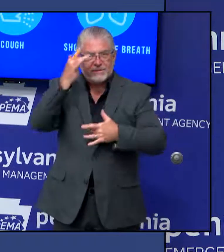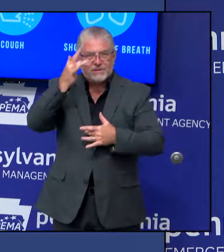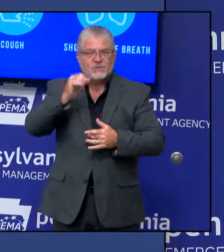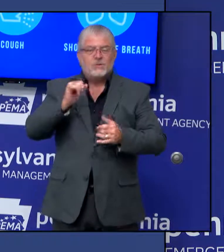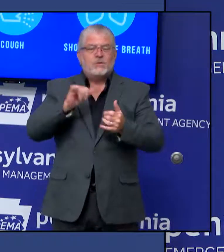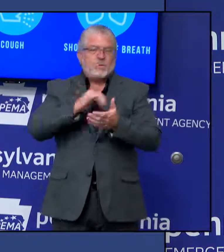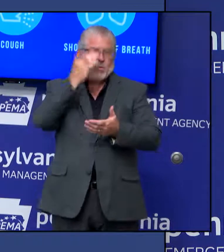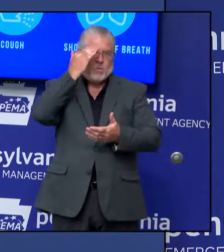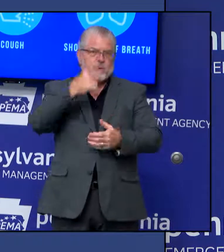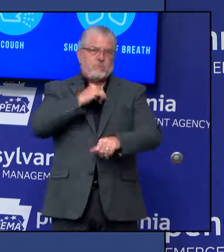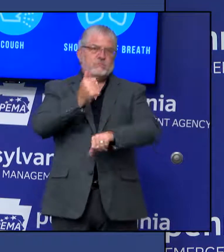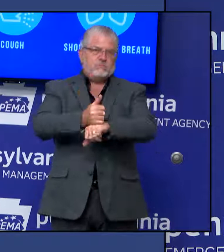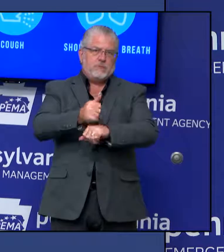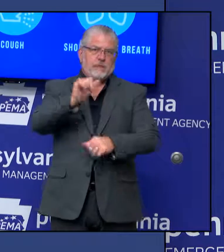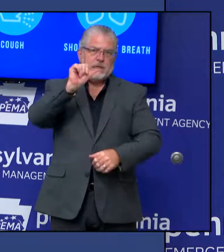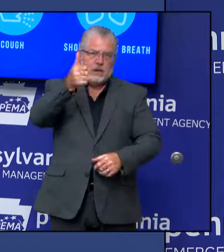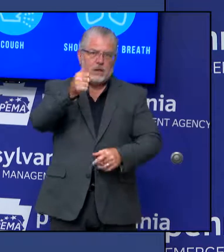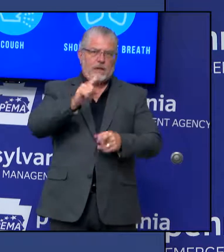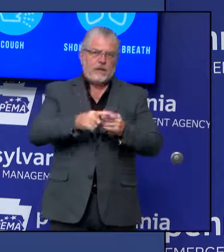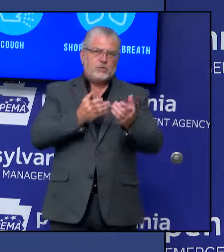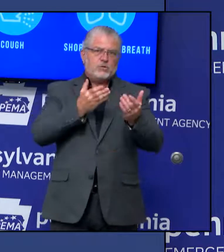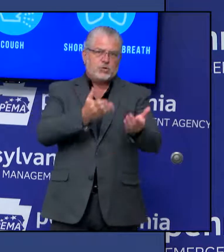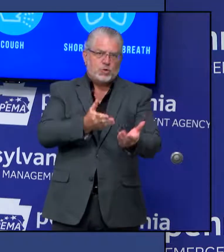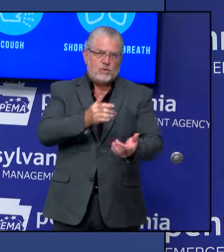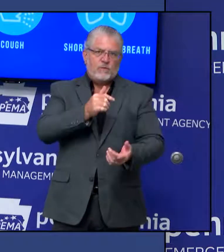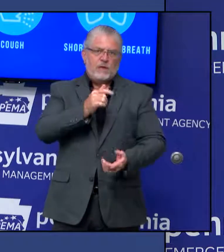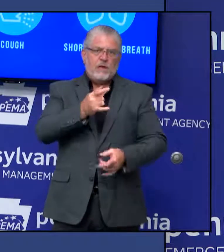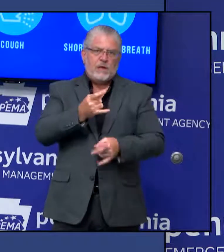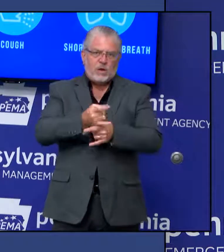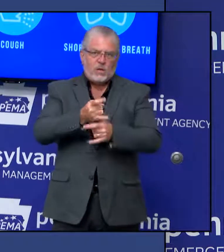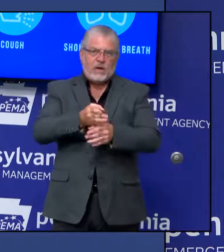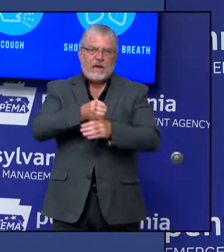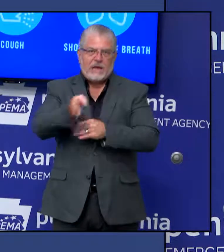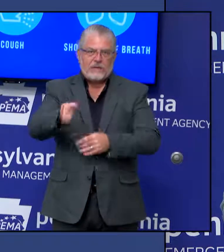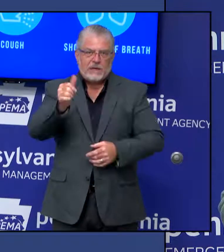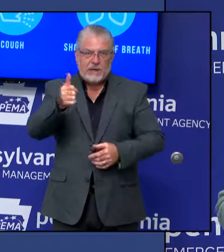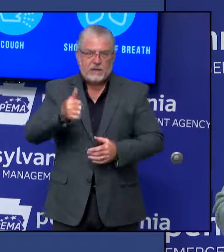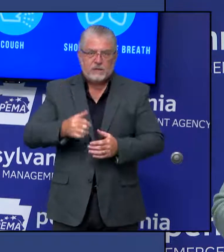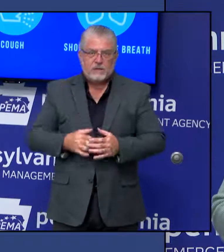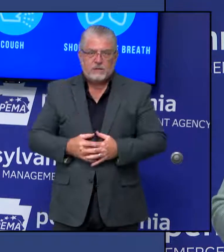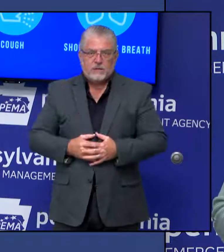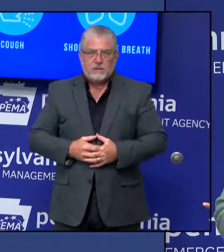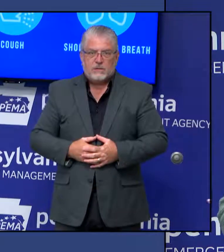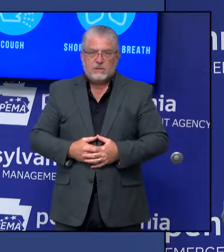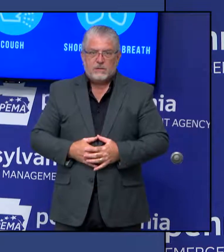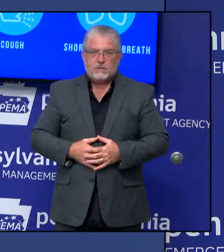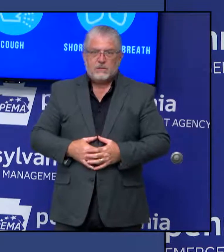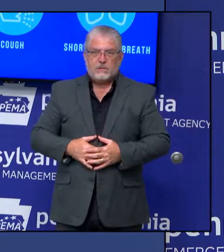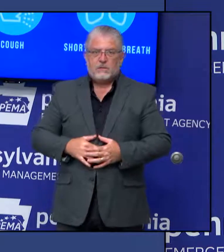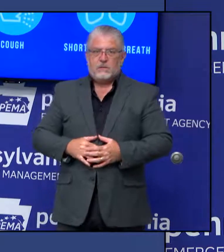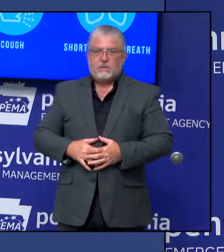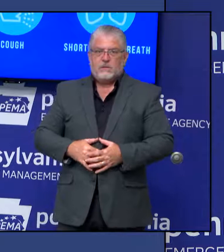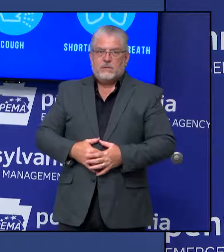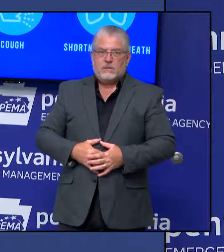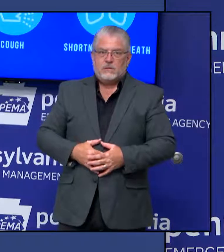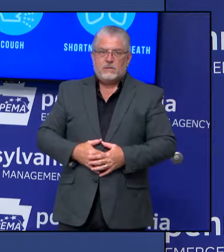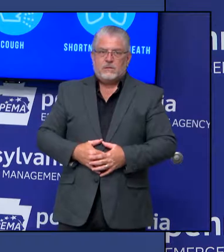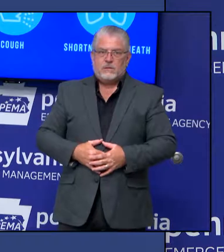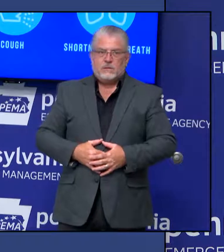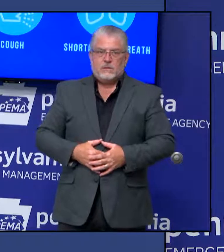food even legal at this point? Bars that don't serve food are still closed. That is correct.